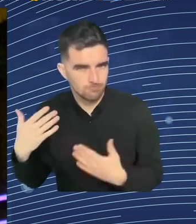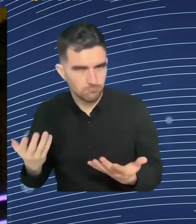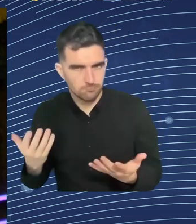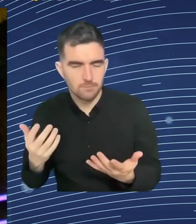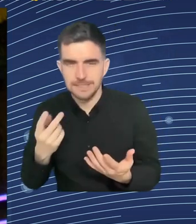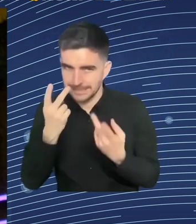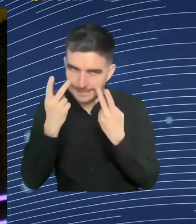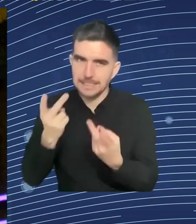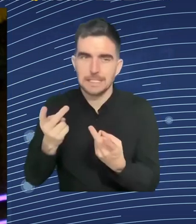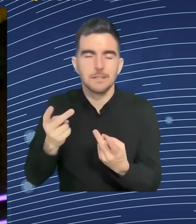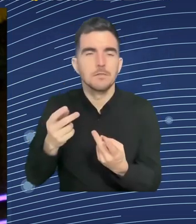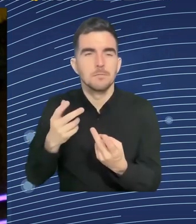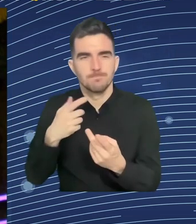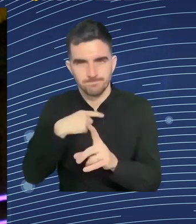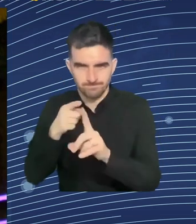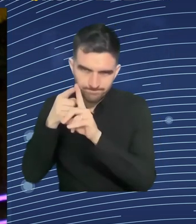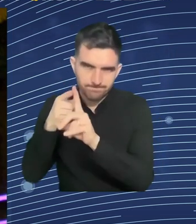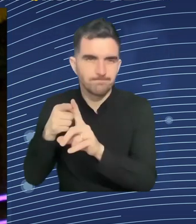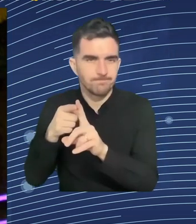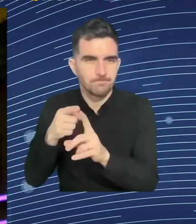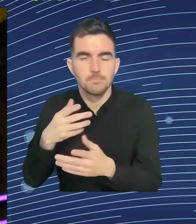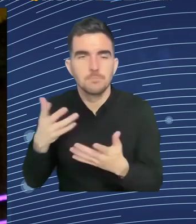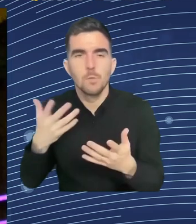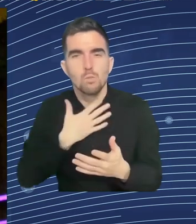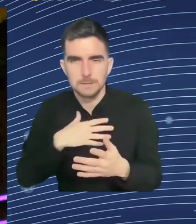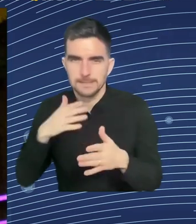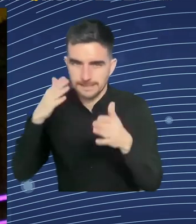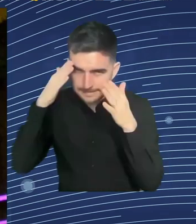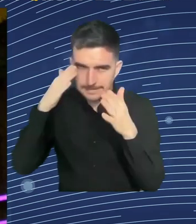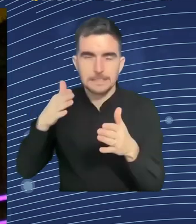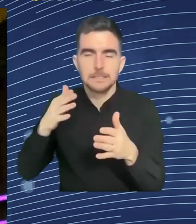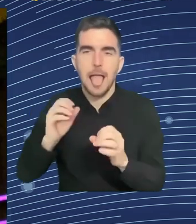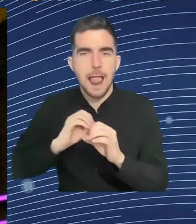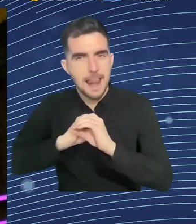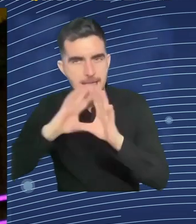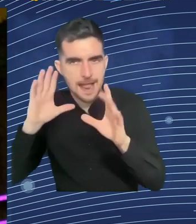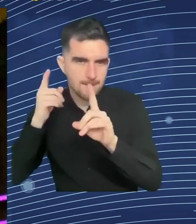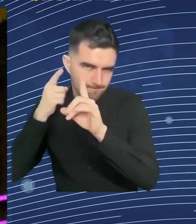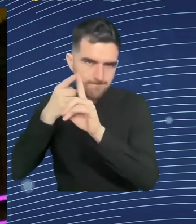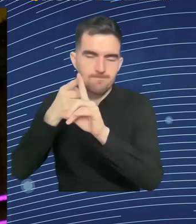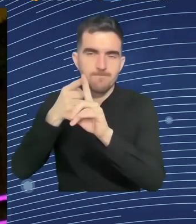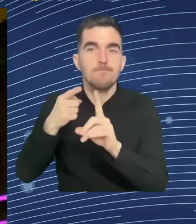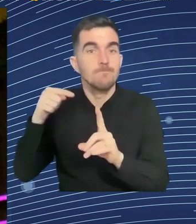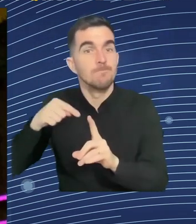These individuals need jobs, so we make sure we match them with employers before we even start the program. Second, most of them come from